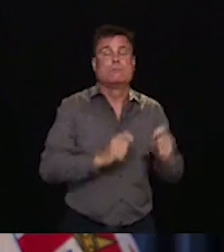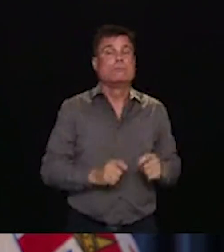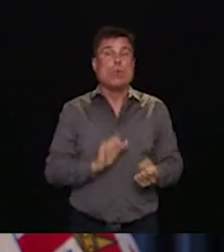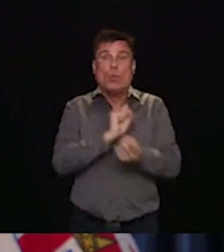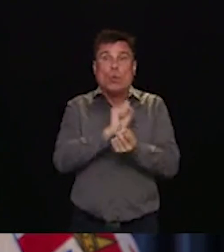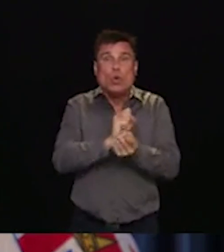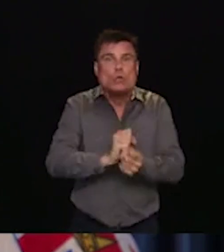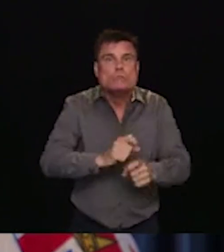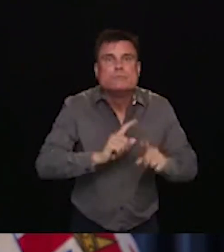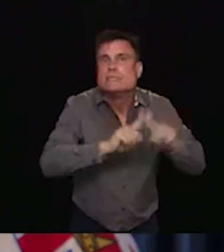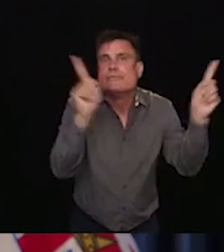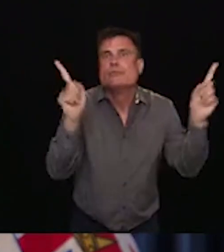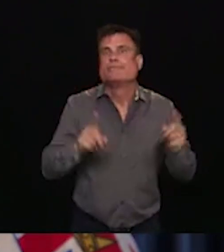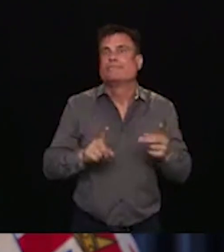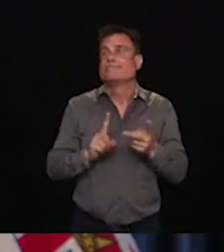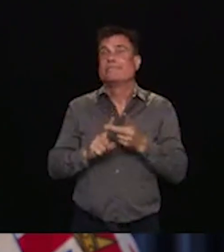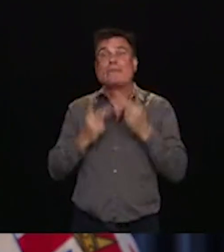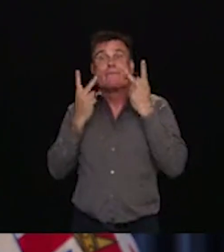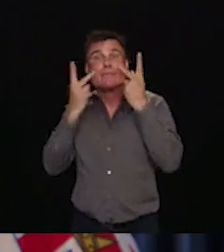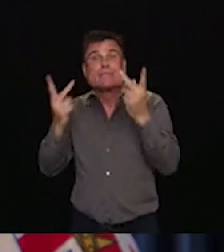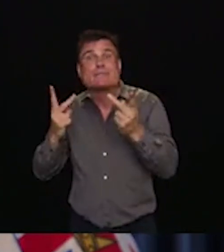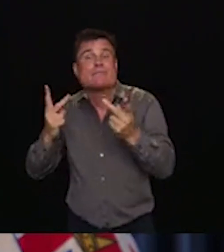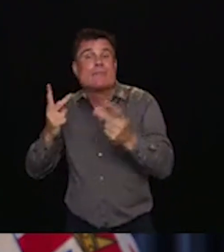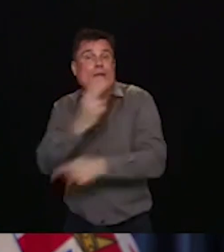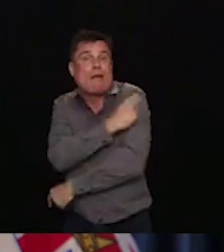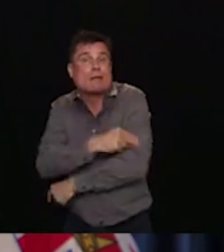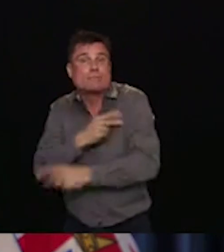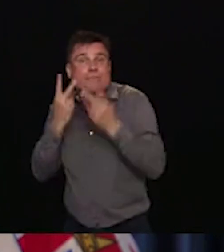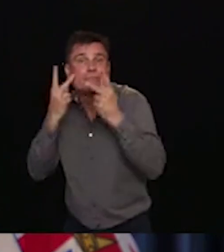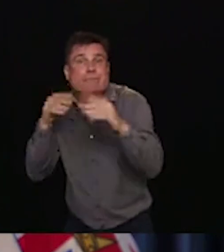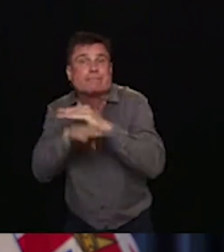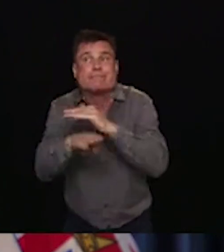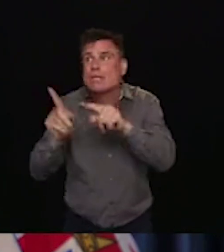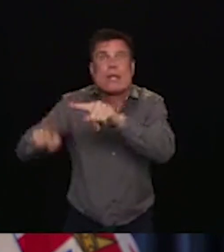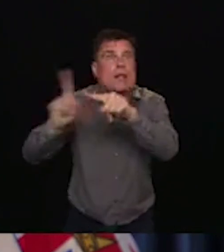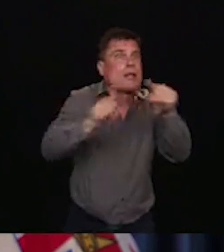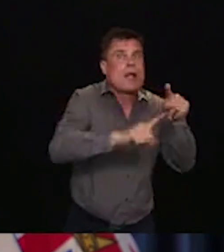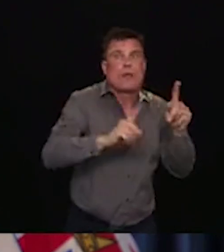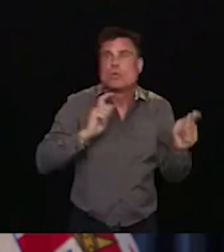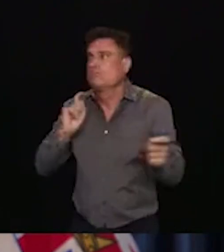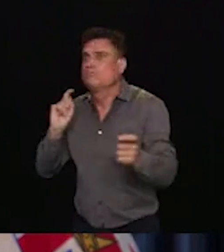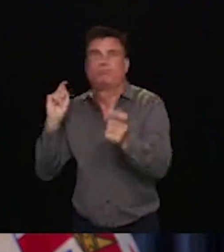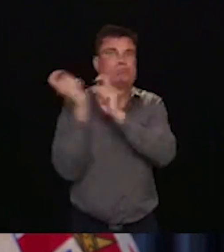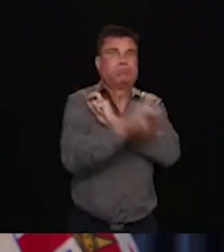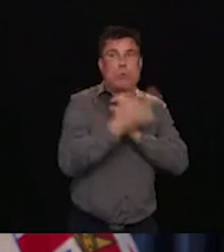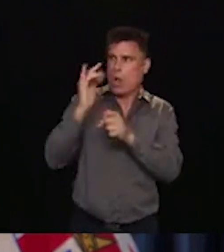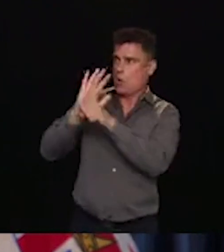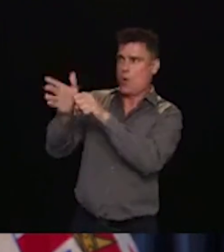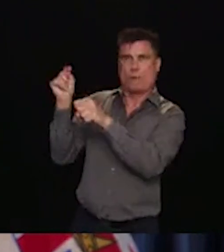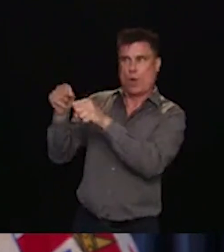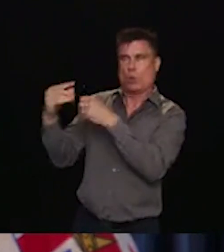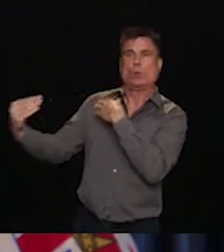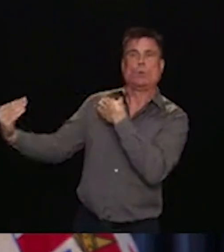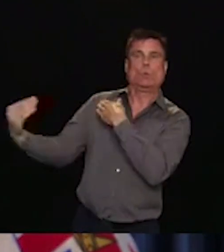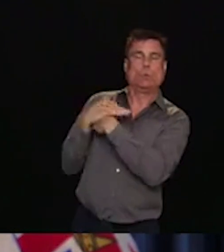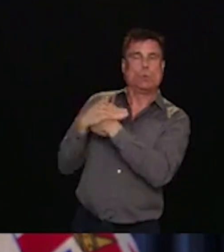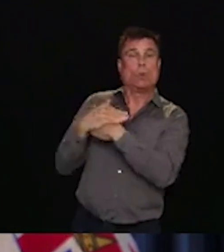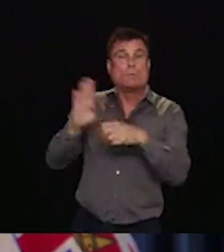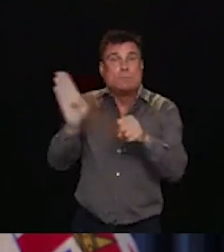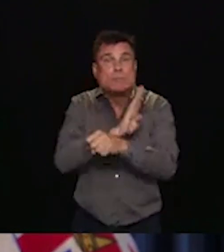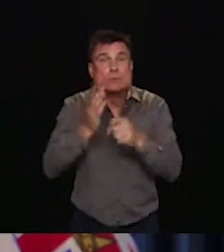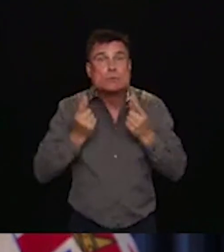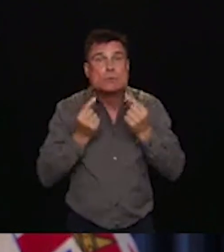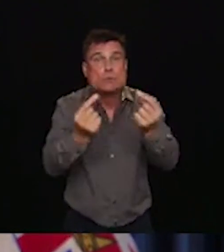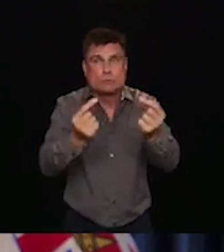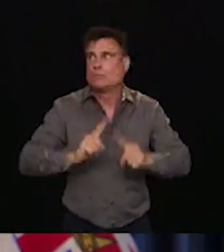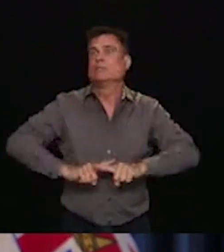The pandemic has changed the way we do business, with many restaurants and shops only now opening up. And the